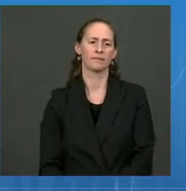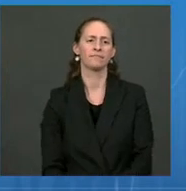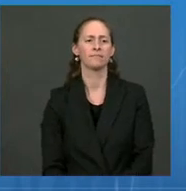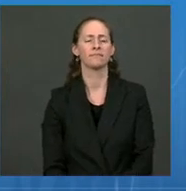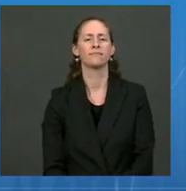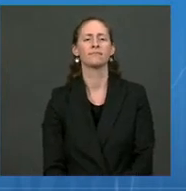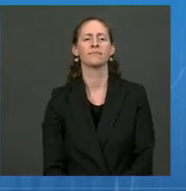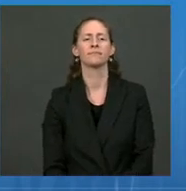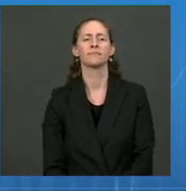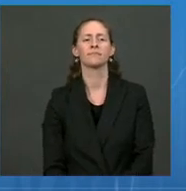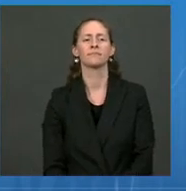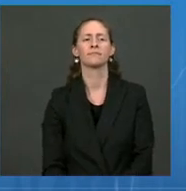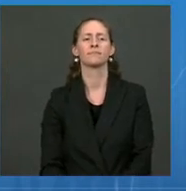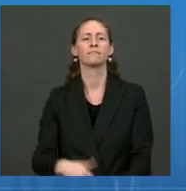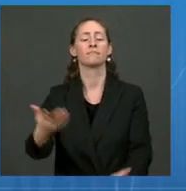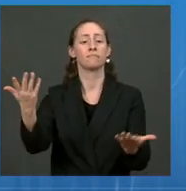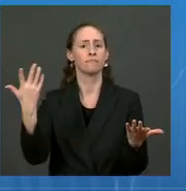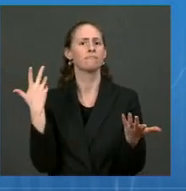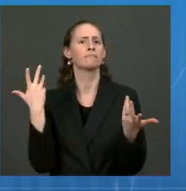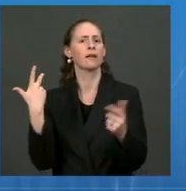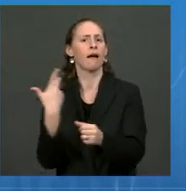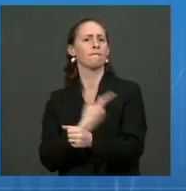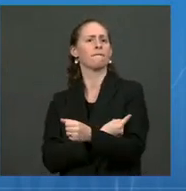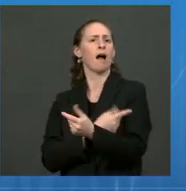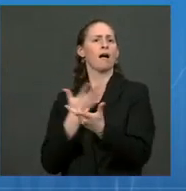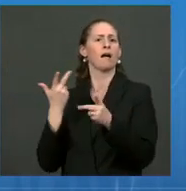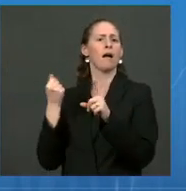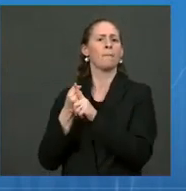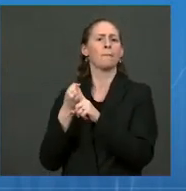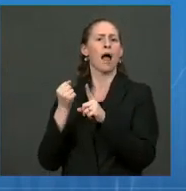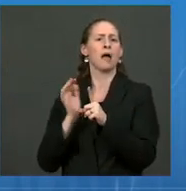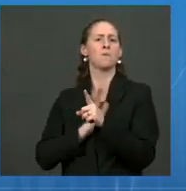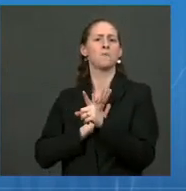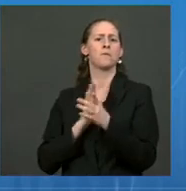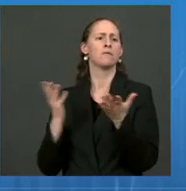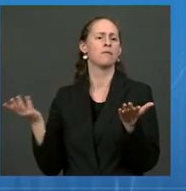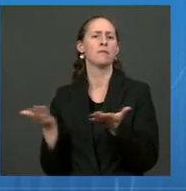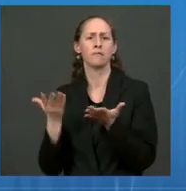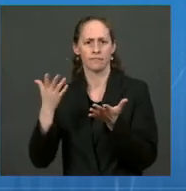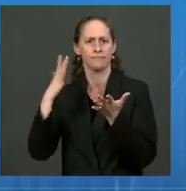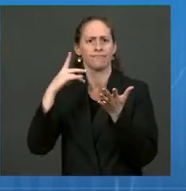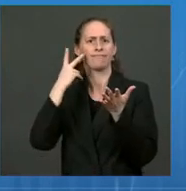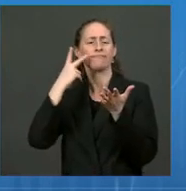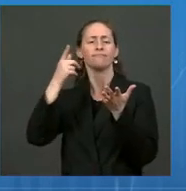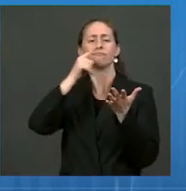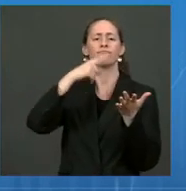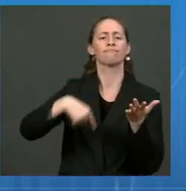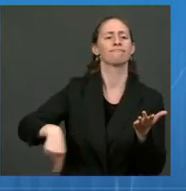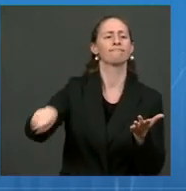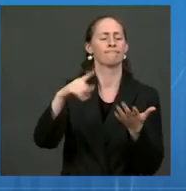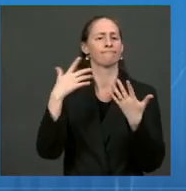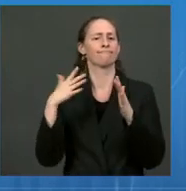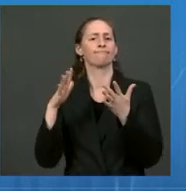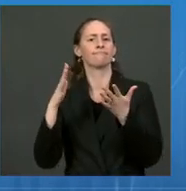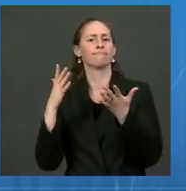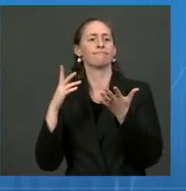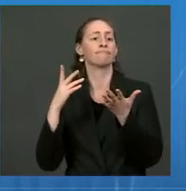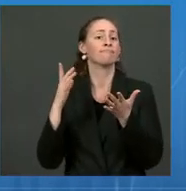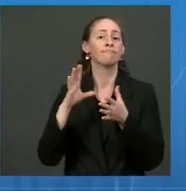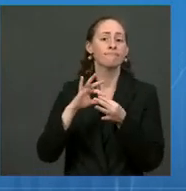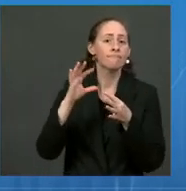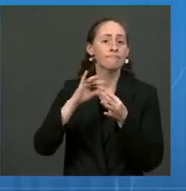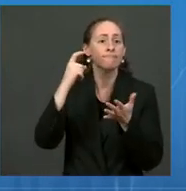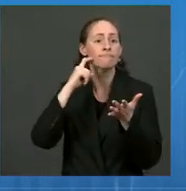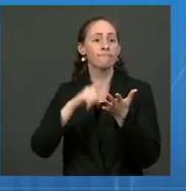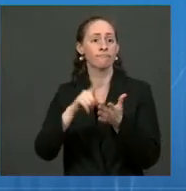of vaccination? In this slide, recently published in The Lancet Infectious Diseases, people who were fully